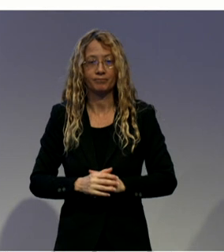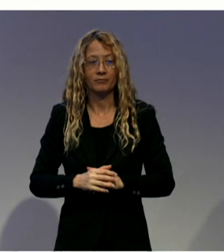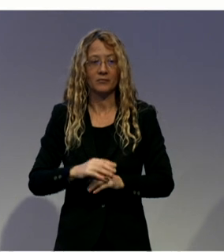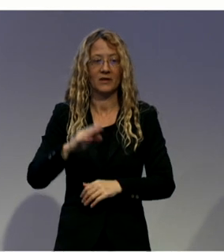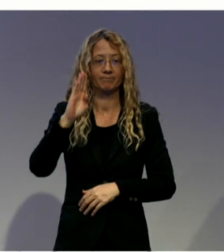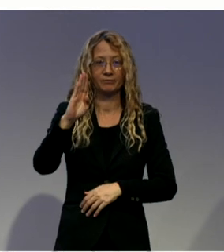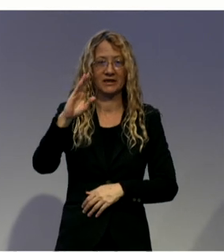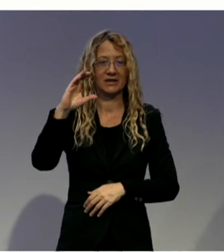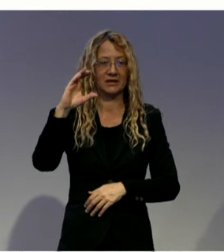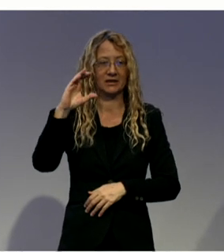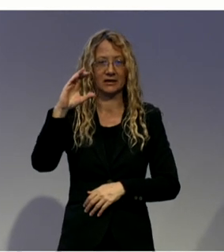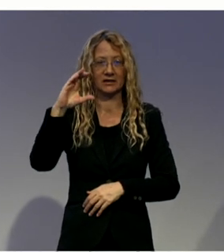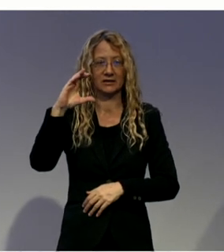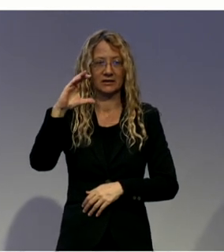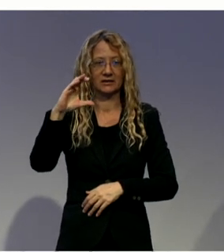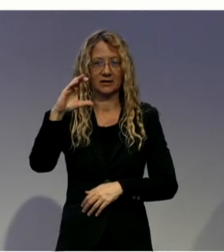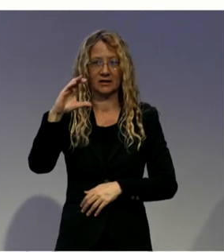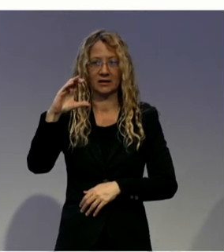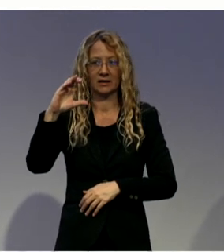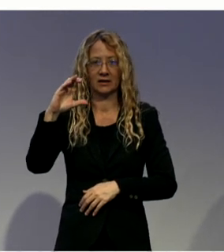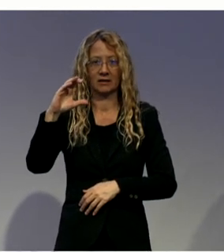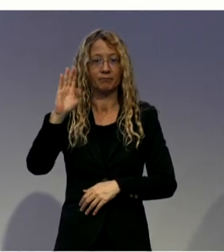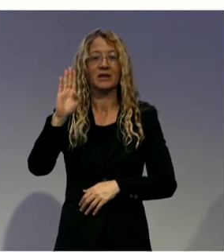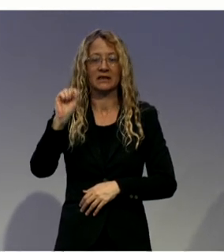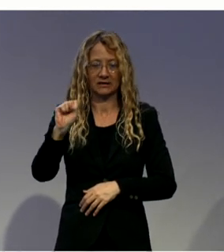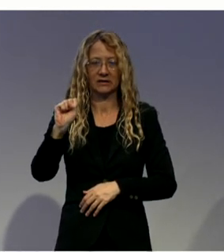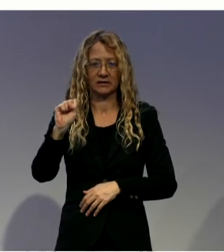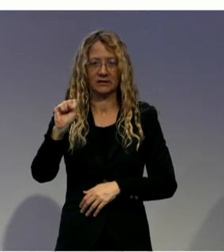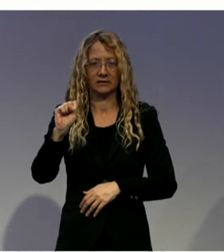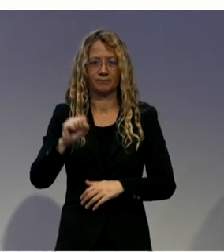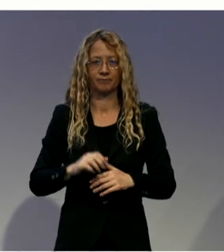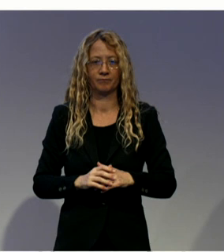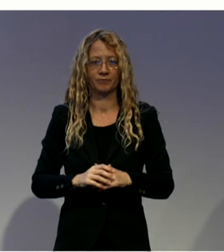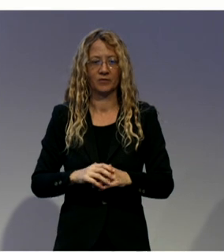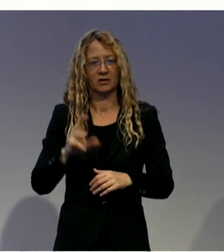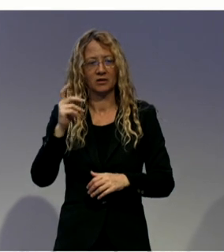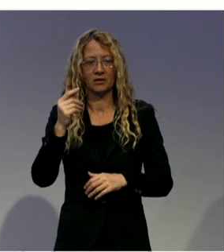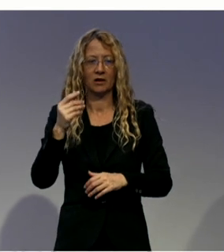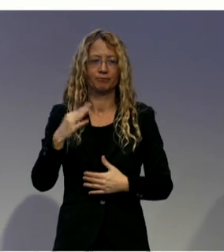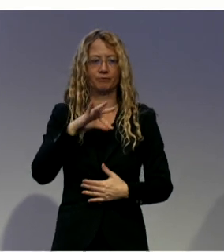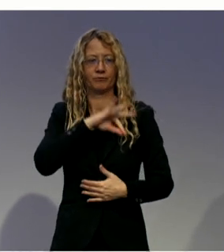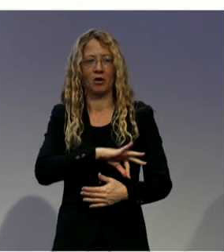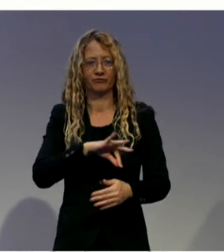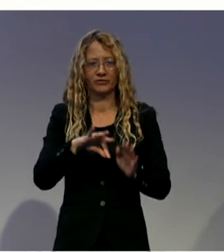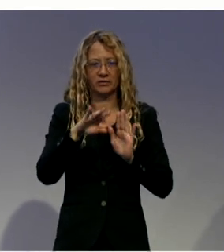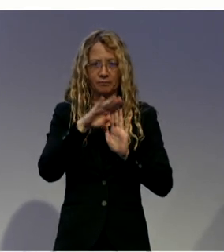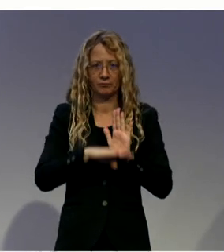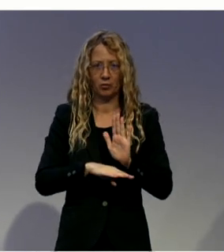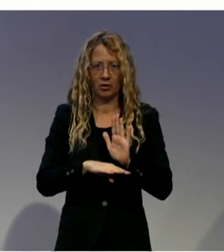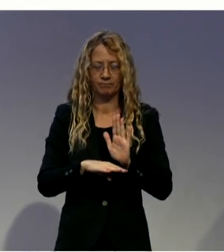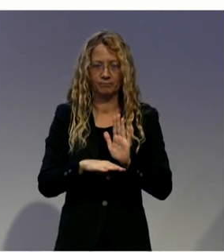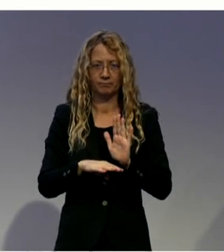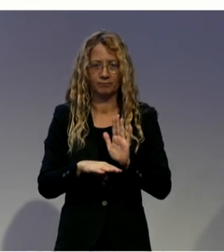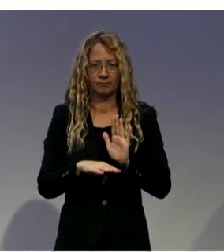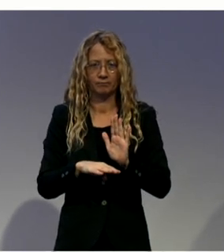benefit adjudication program. So we work with the most vulnerable Indigenous population in